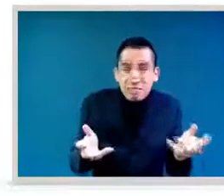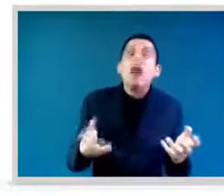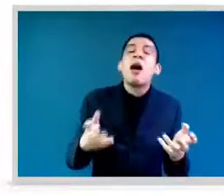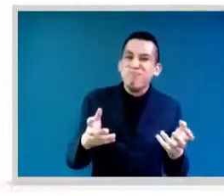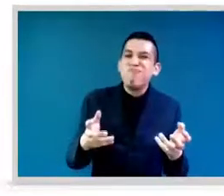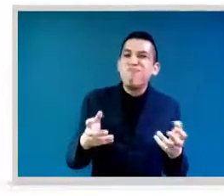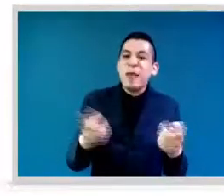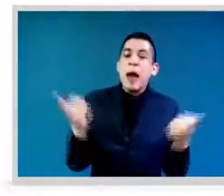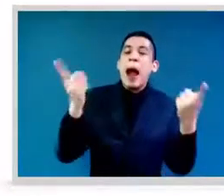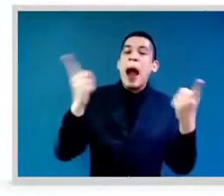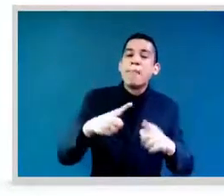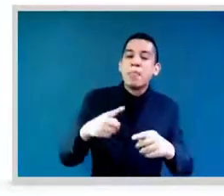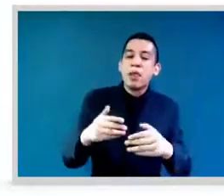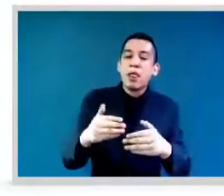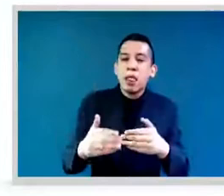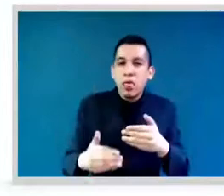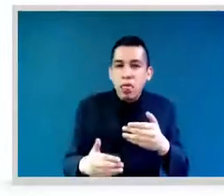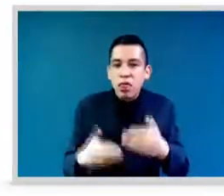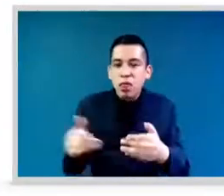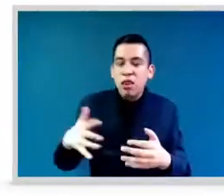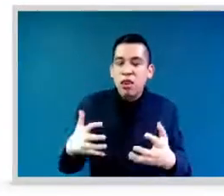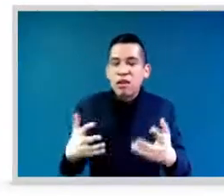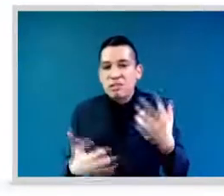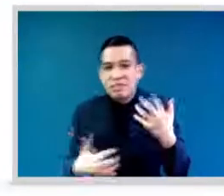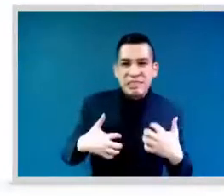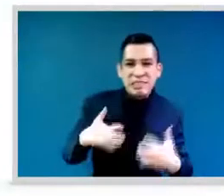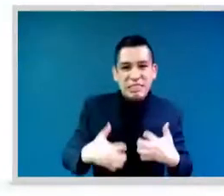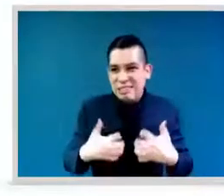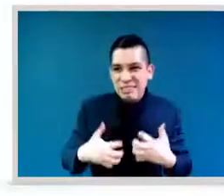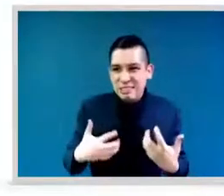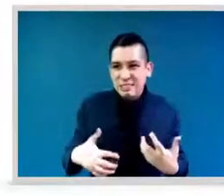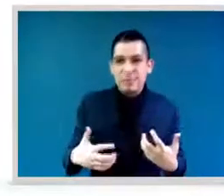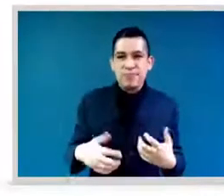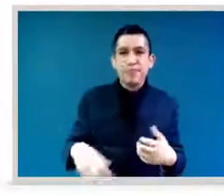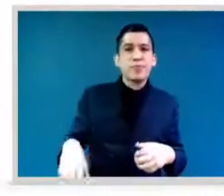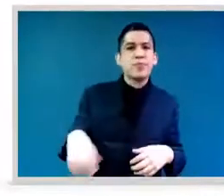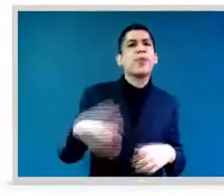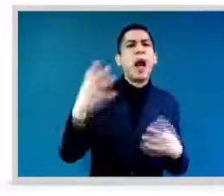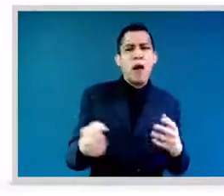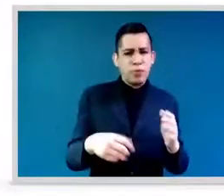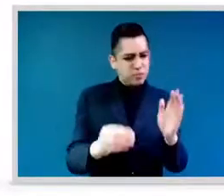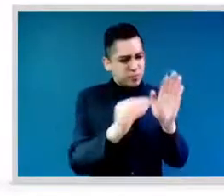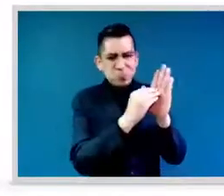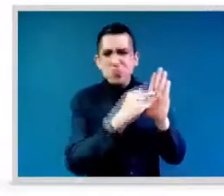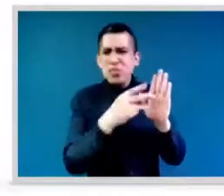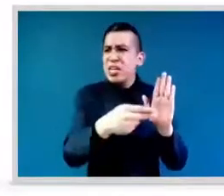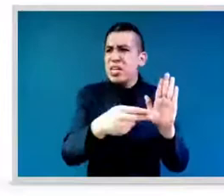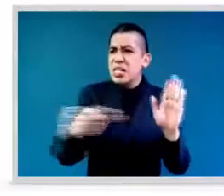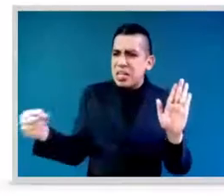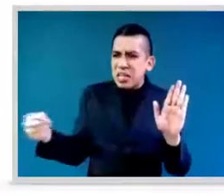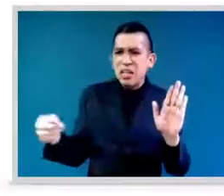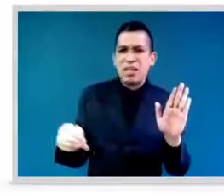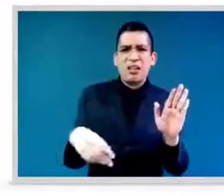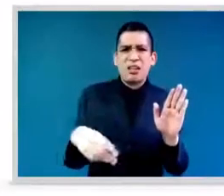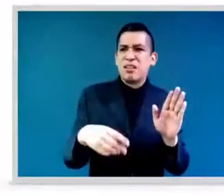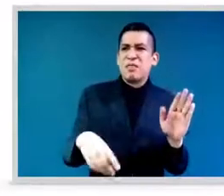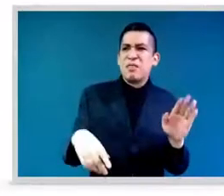That's why I believe that things have a name. It can be called quota, it can be called democracia paritaria, it